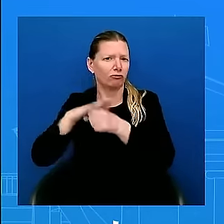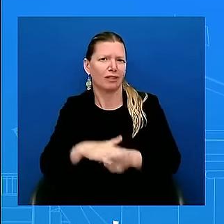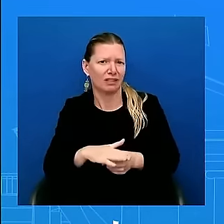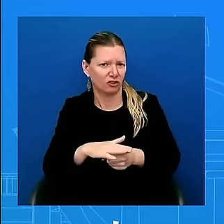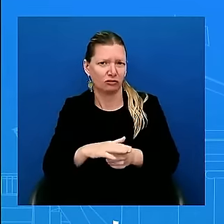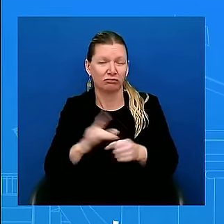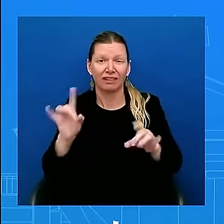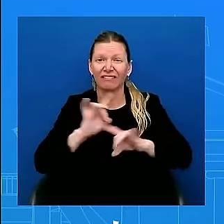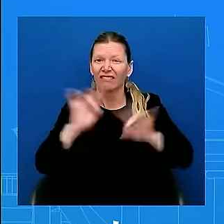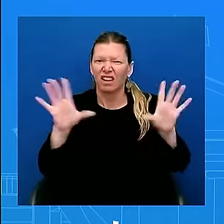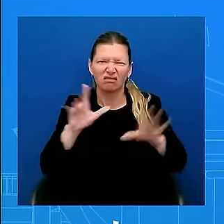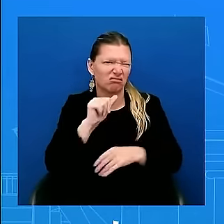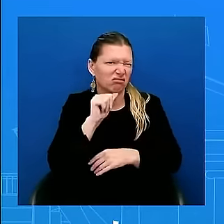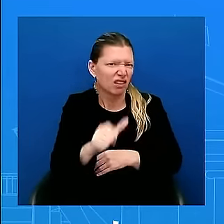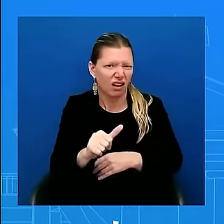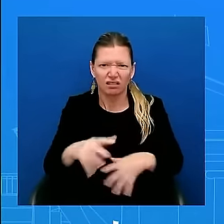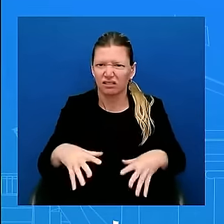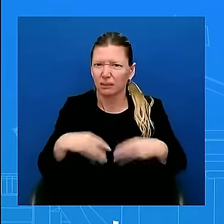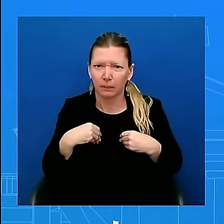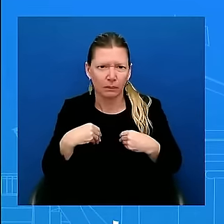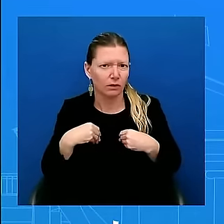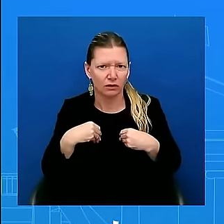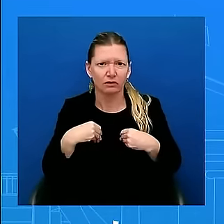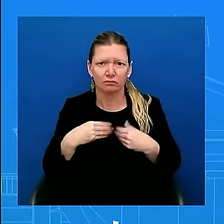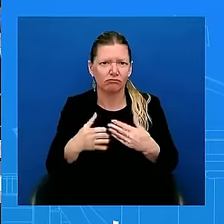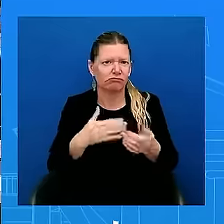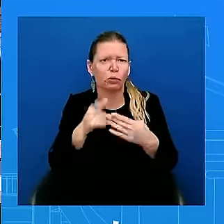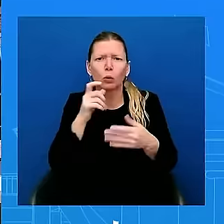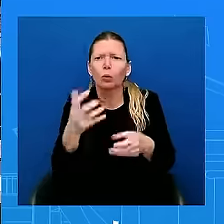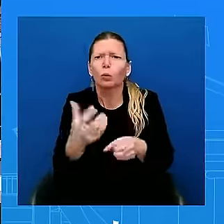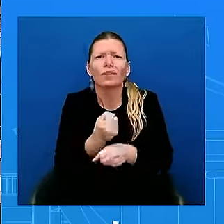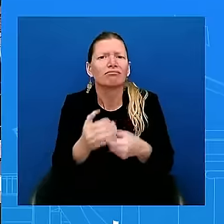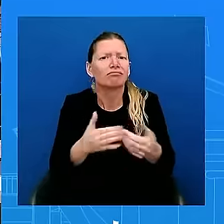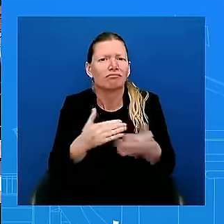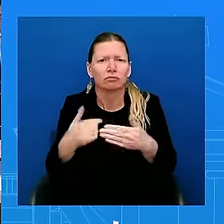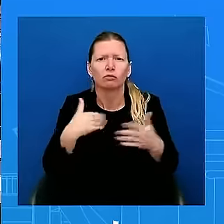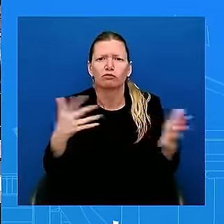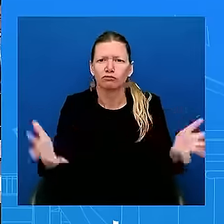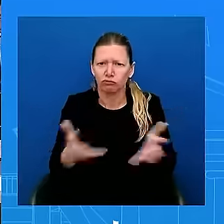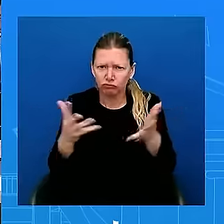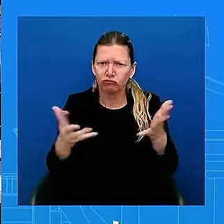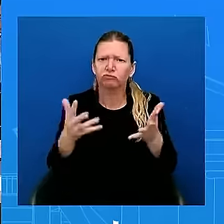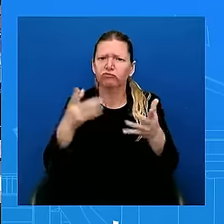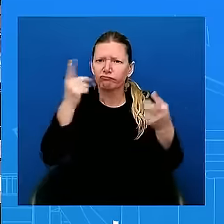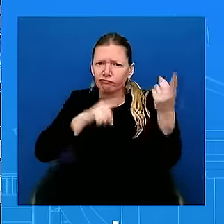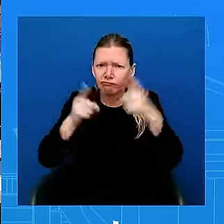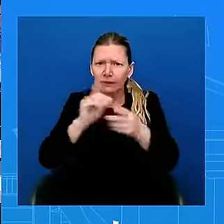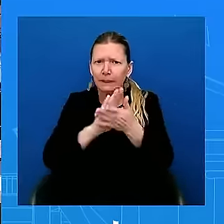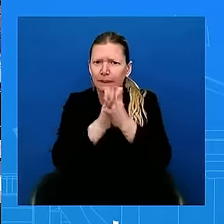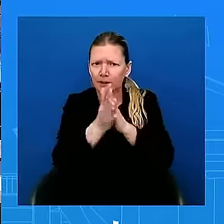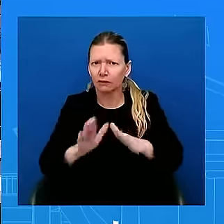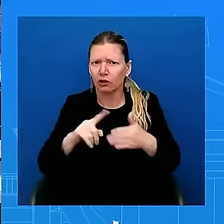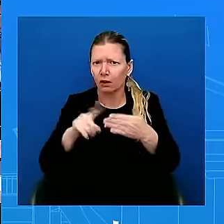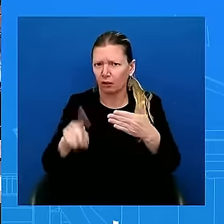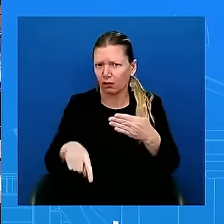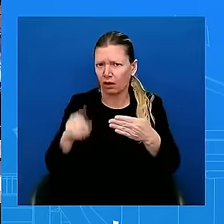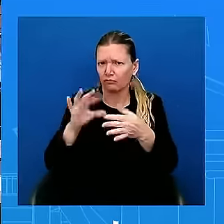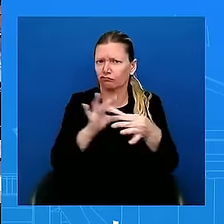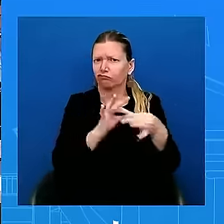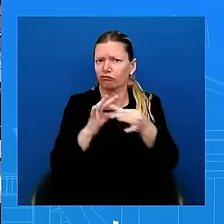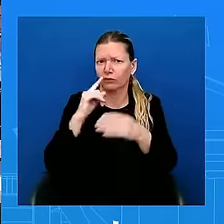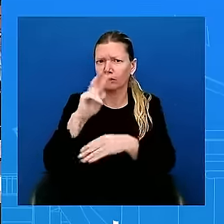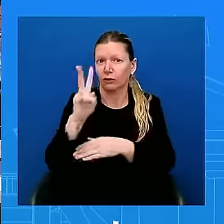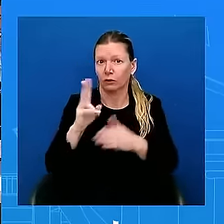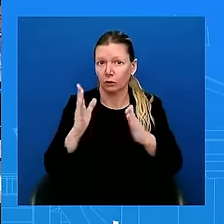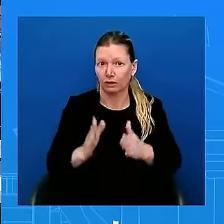all Venezuelans. With that, take your question. ahead, Zeke. Thanks, John. First, in light of the President's speaking with Prime Minister Netanyahu right now, does the